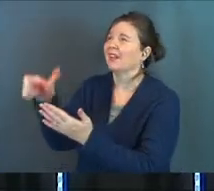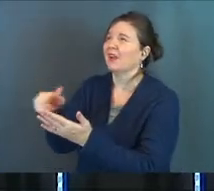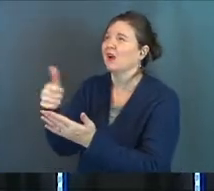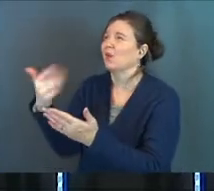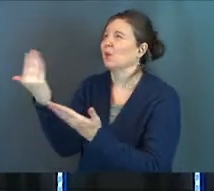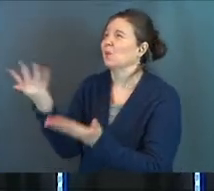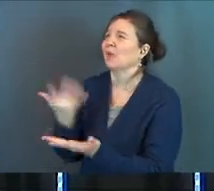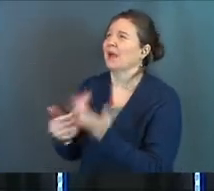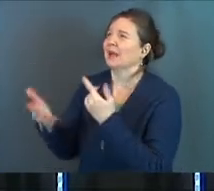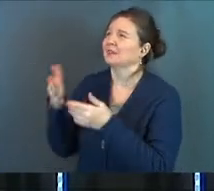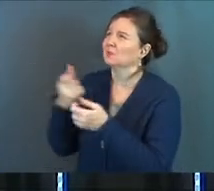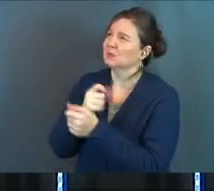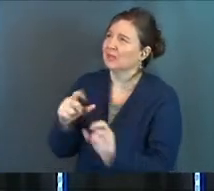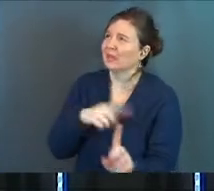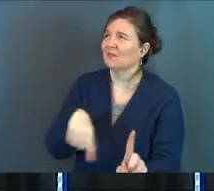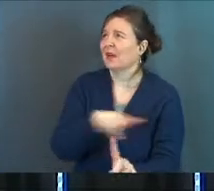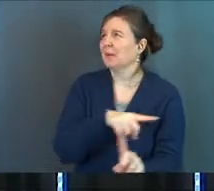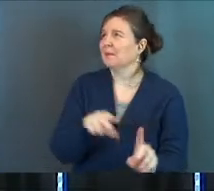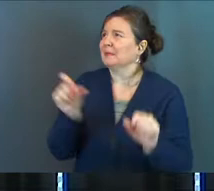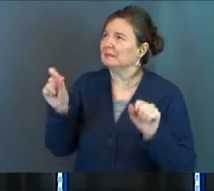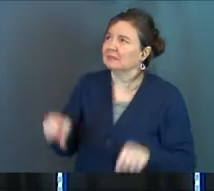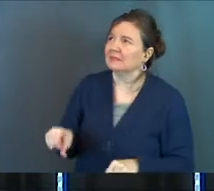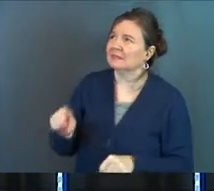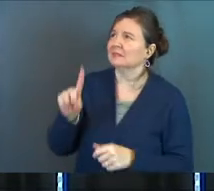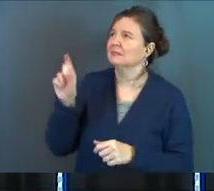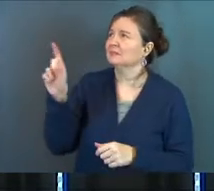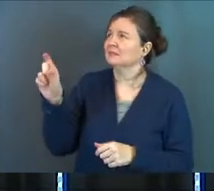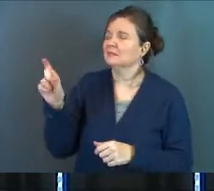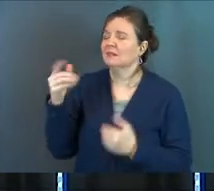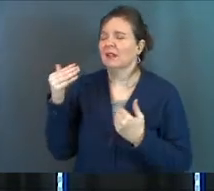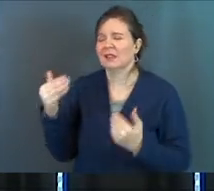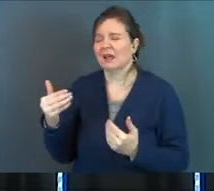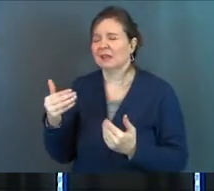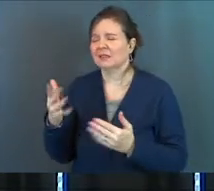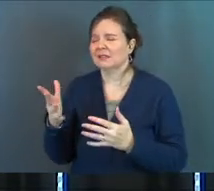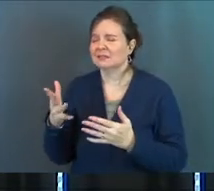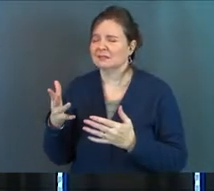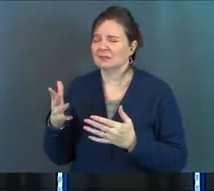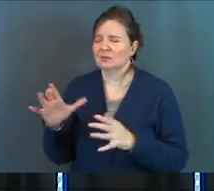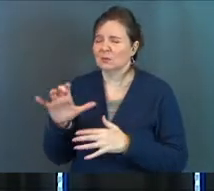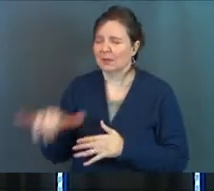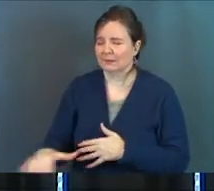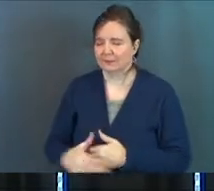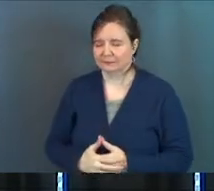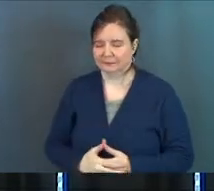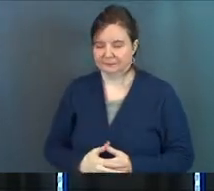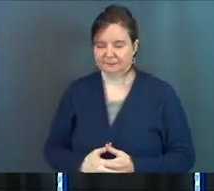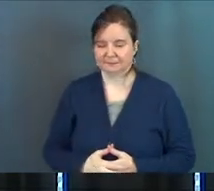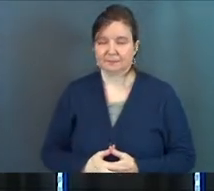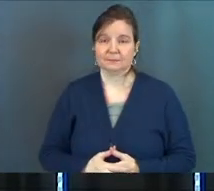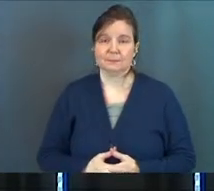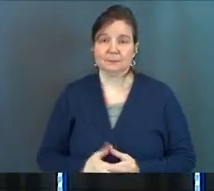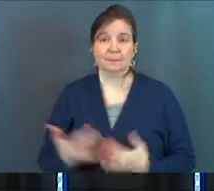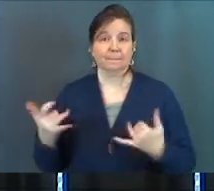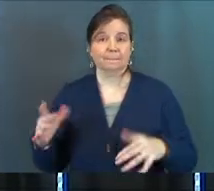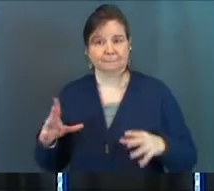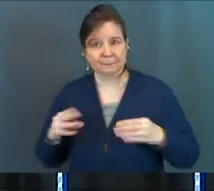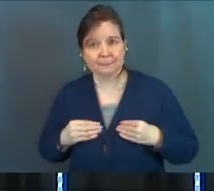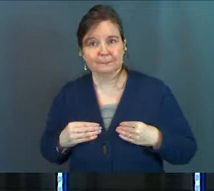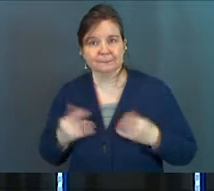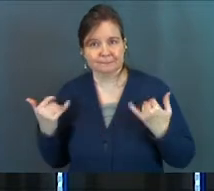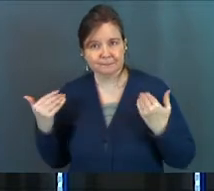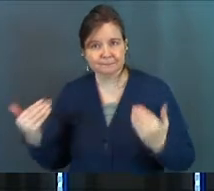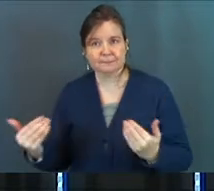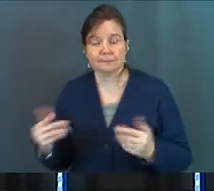any other way to save them? Let this cup pass from me. And he still takes it